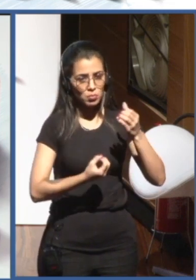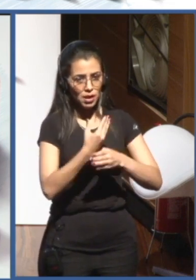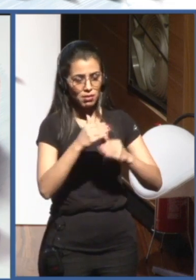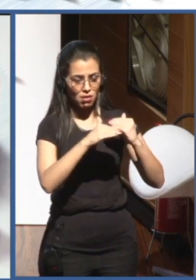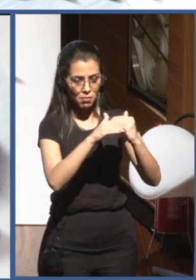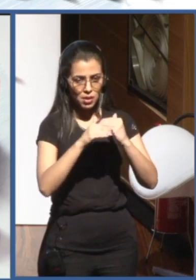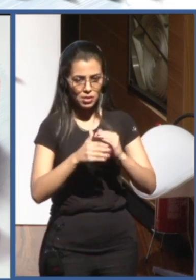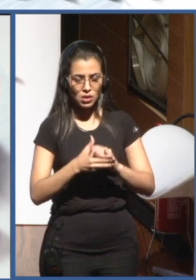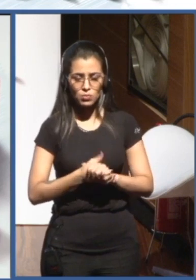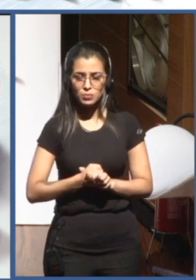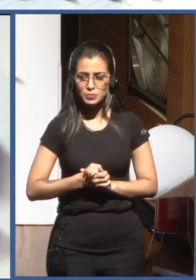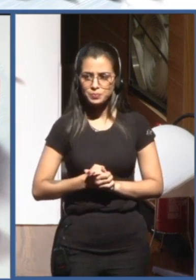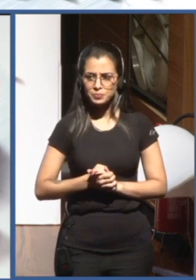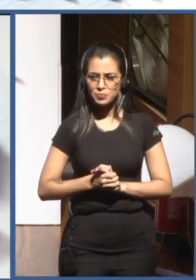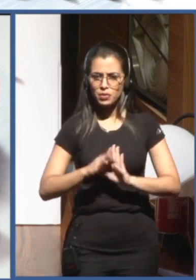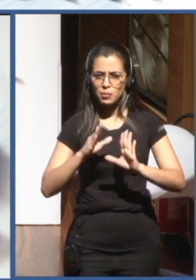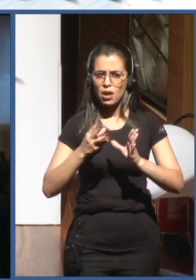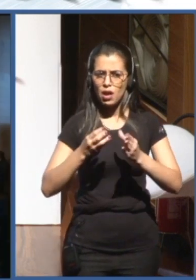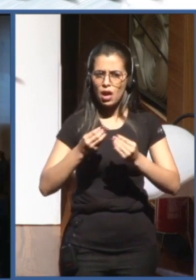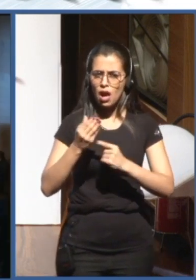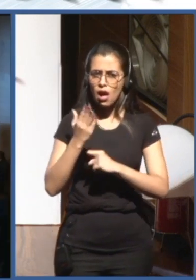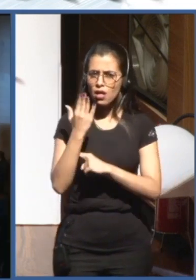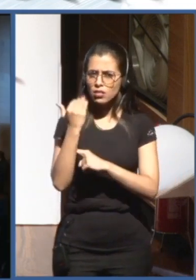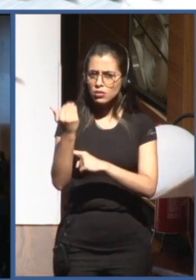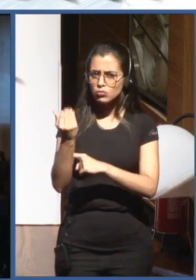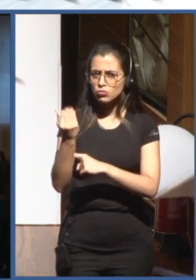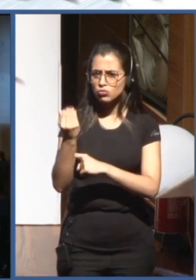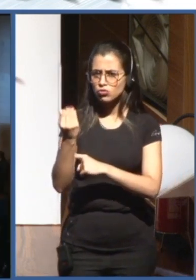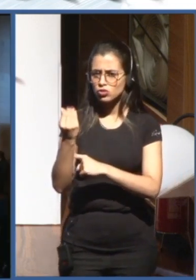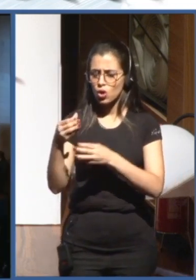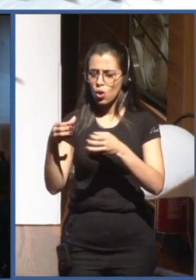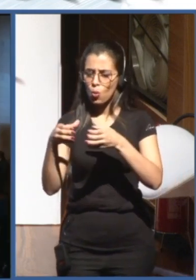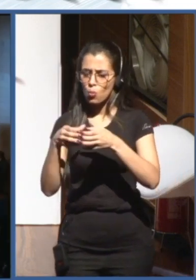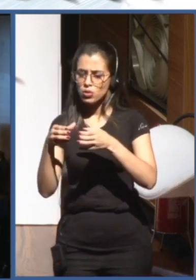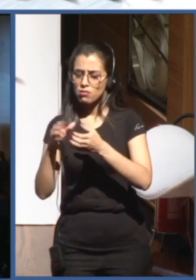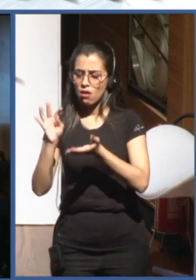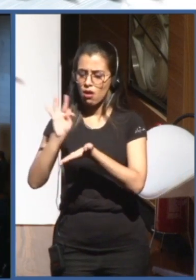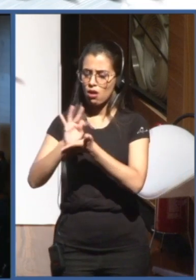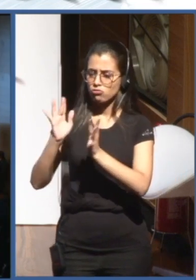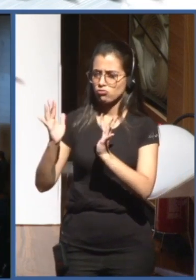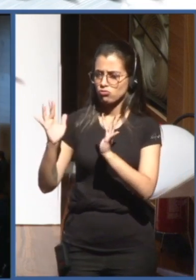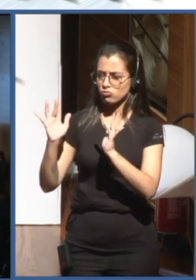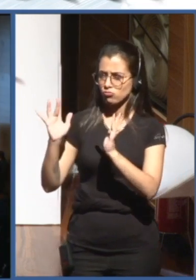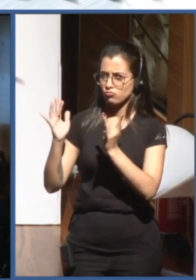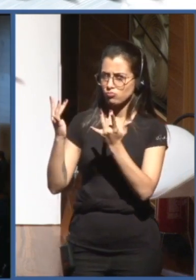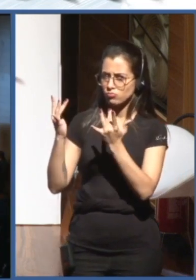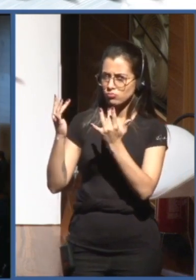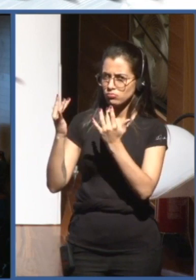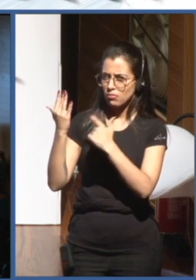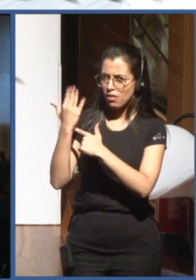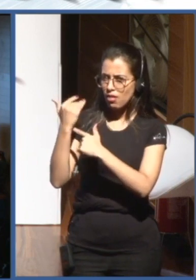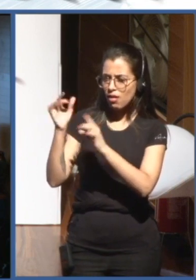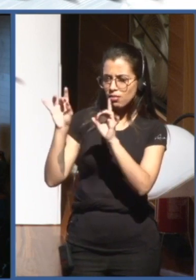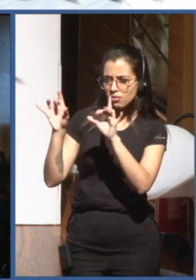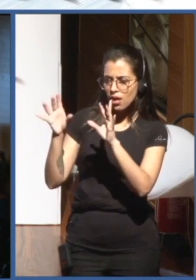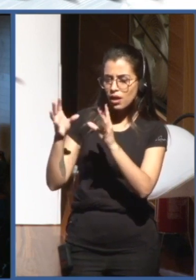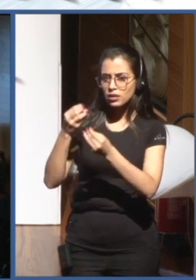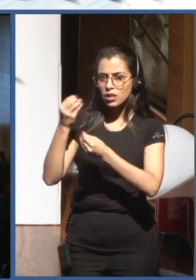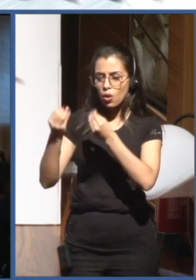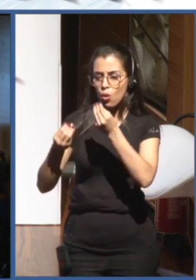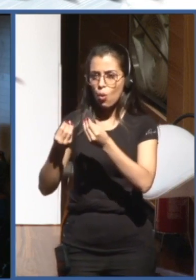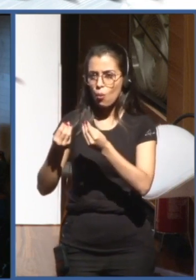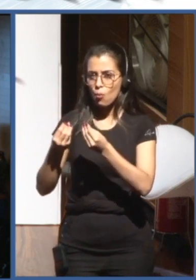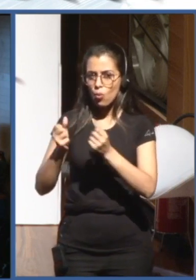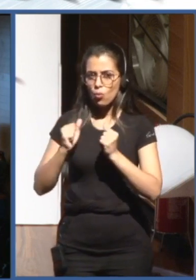community could be engaged more within this work or this cooperation between different organizations quickly? Because we are running out of time. How can?